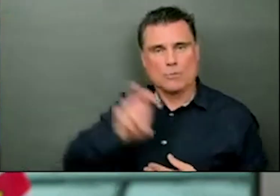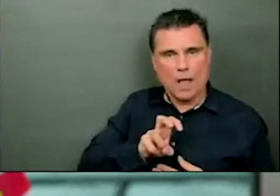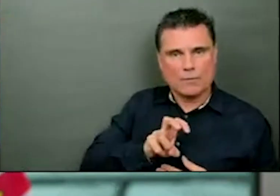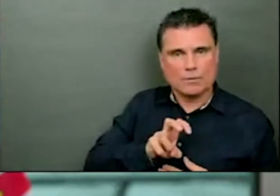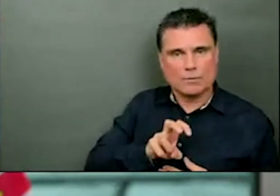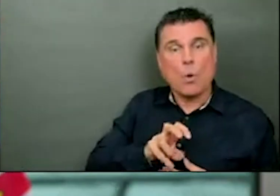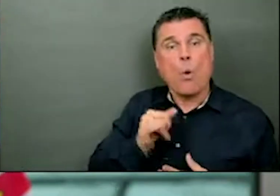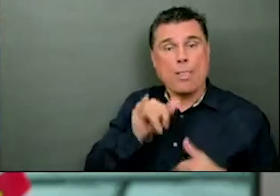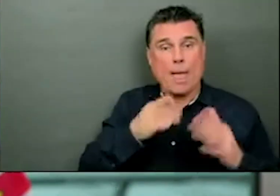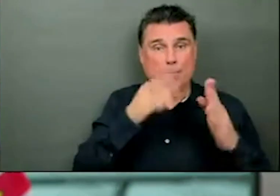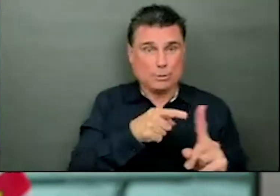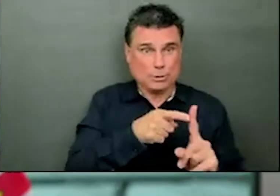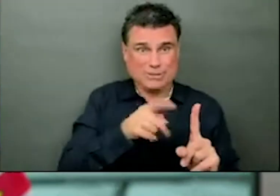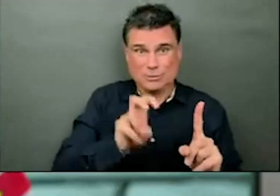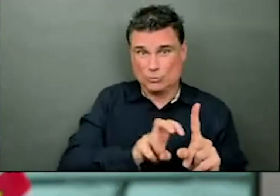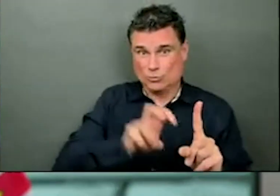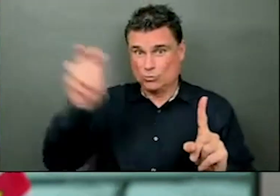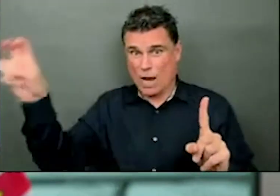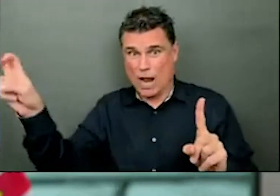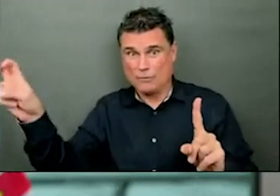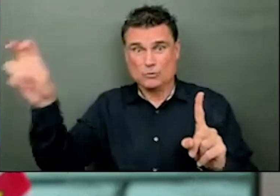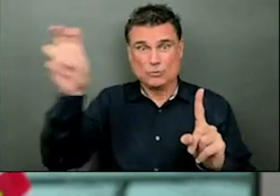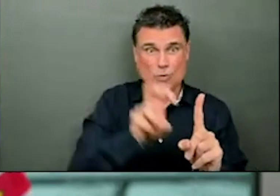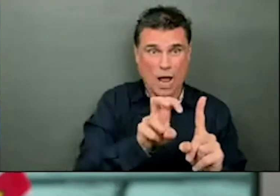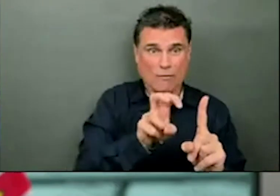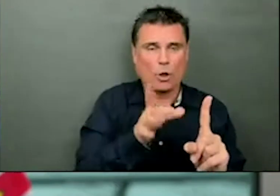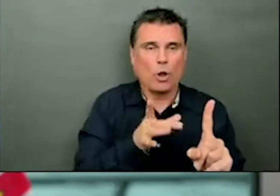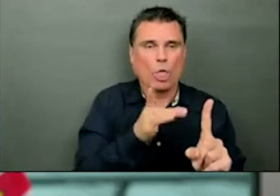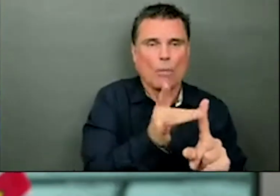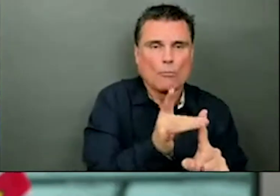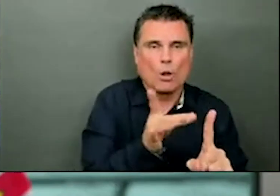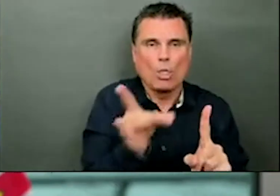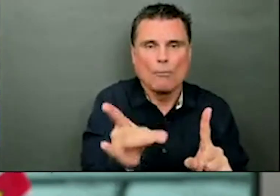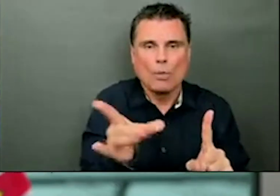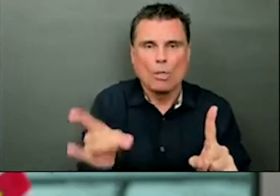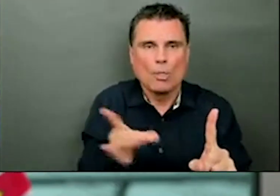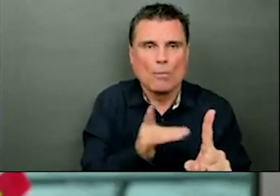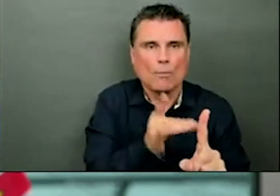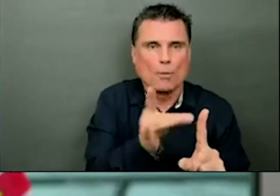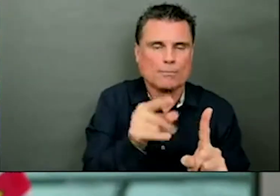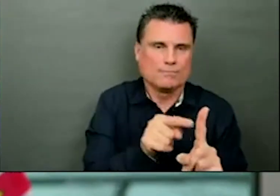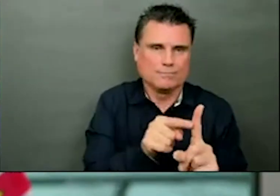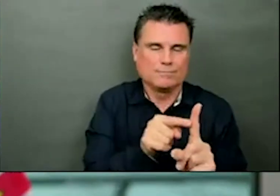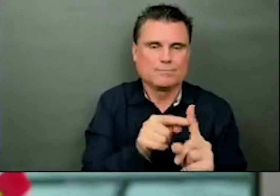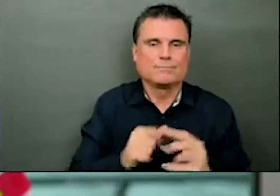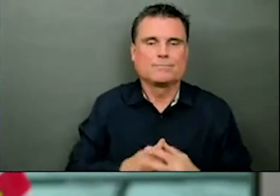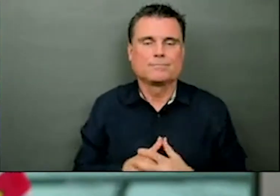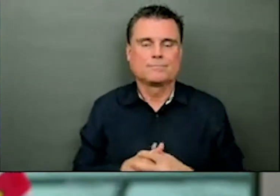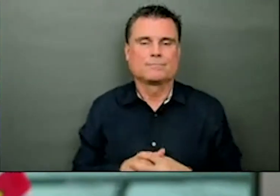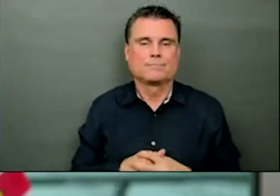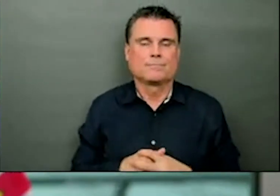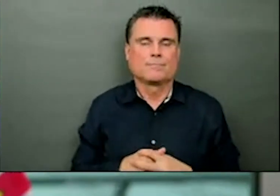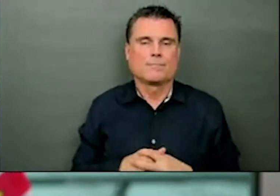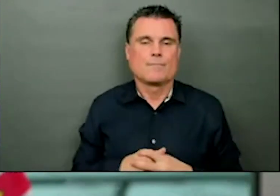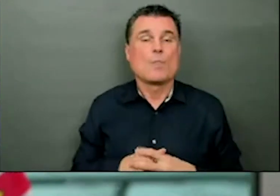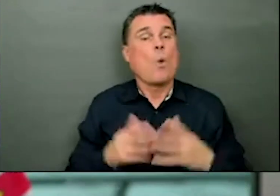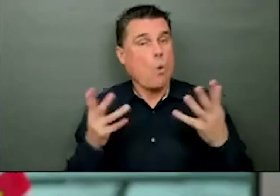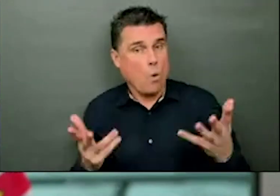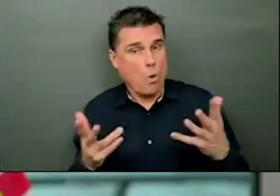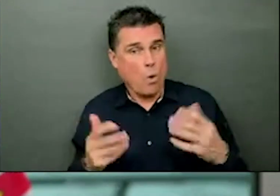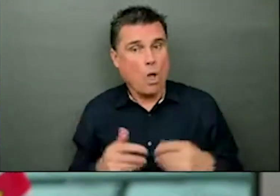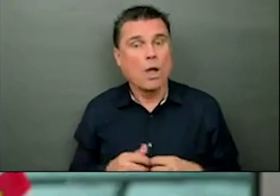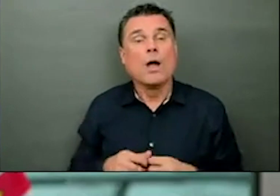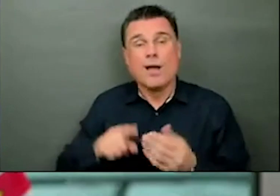case. So, a cluster in the community that was known and then in retrospect was found to be associated with